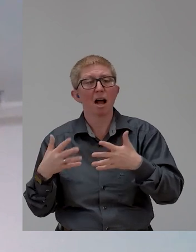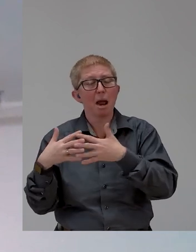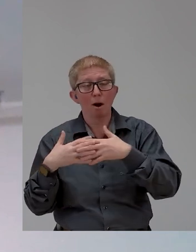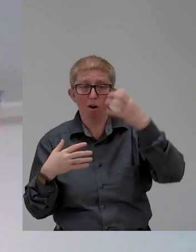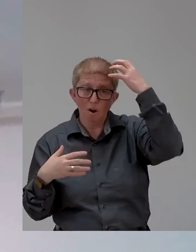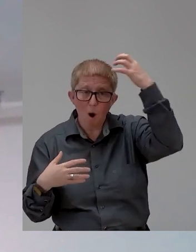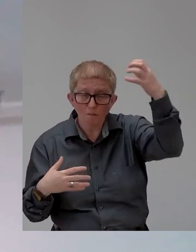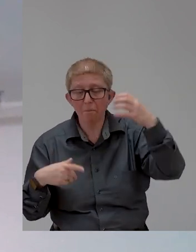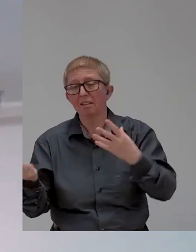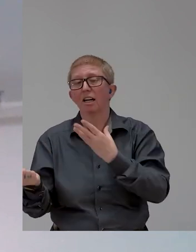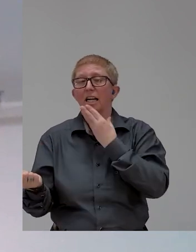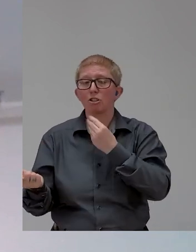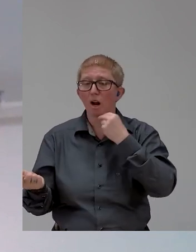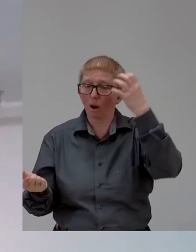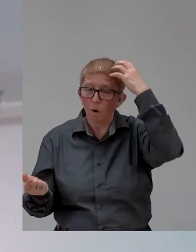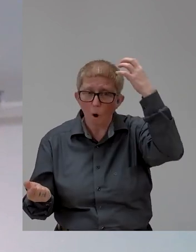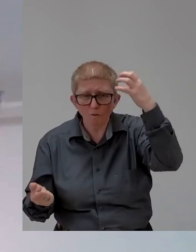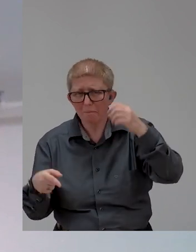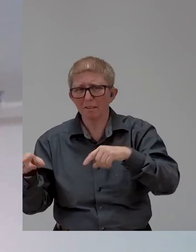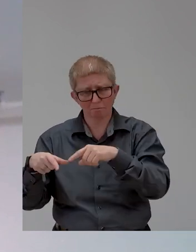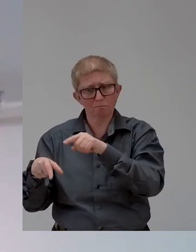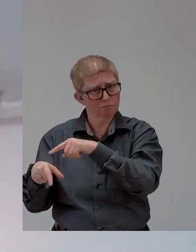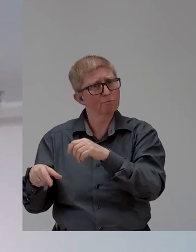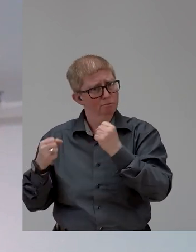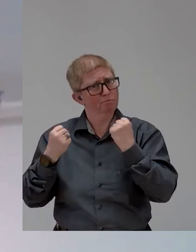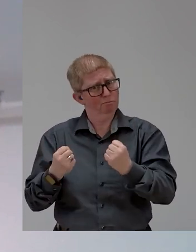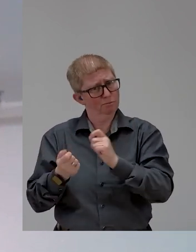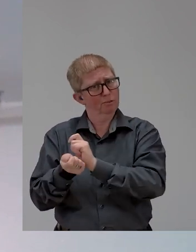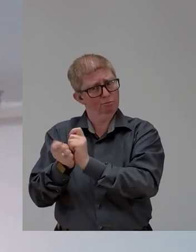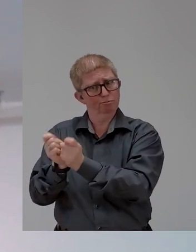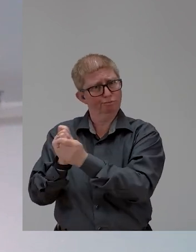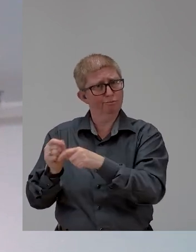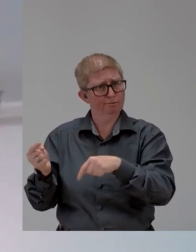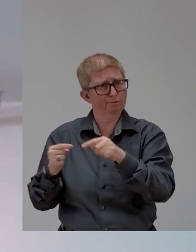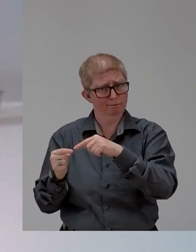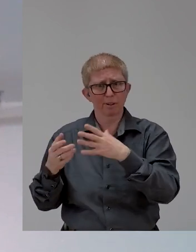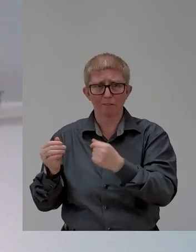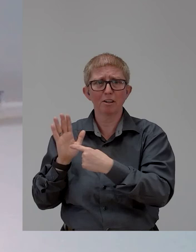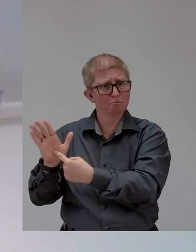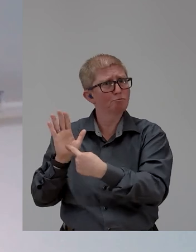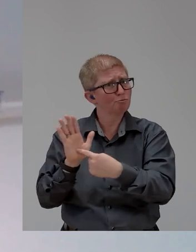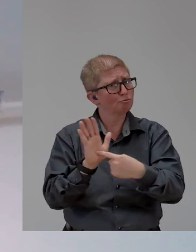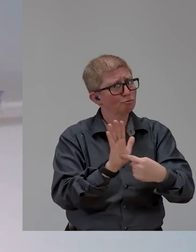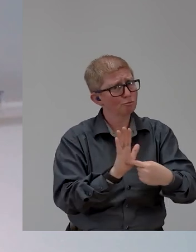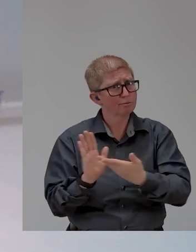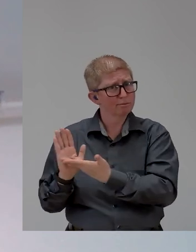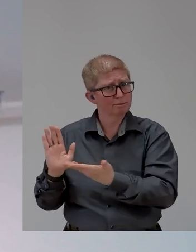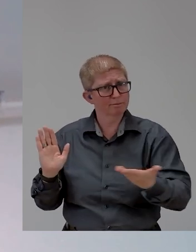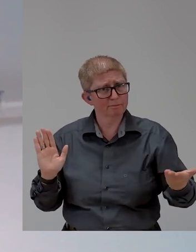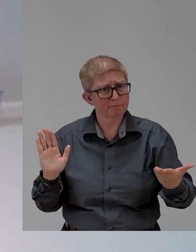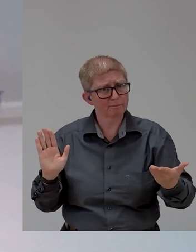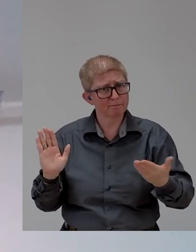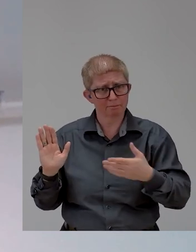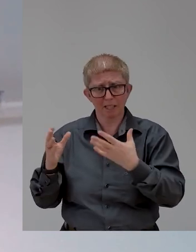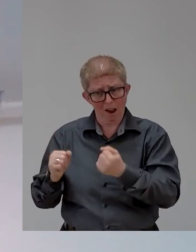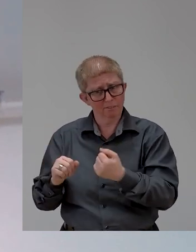whether it is other governments committing, it sets an example and it makes a measure and it sets positive examples.